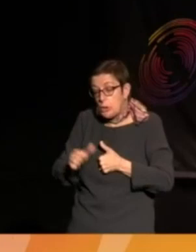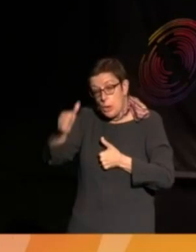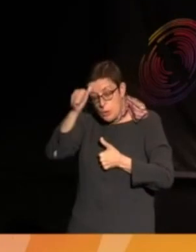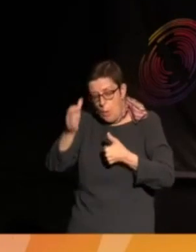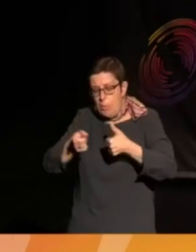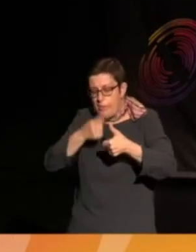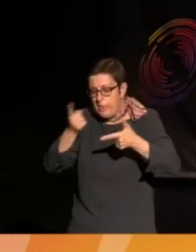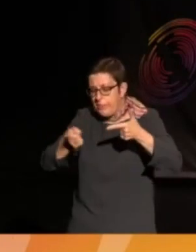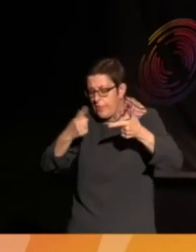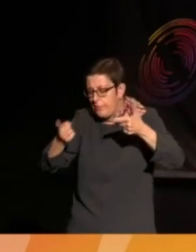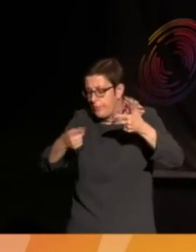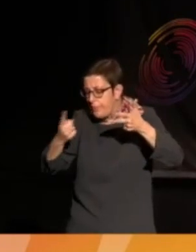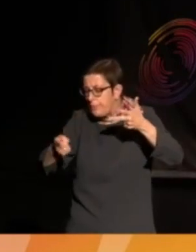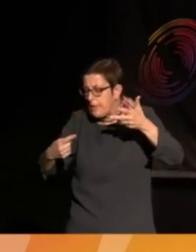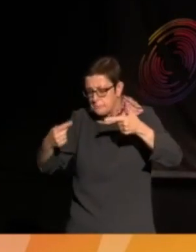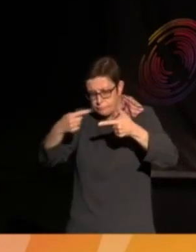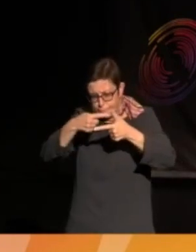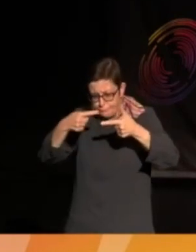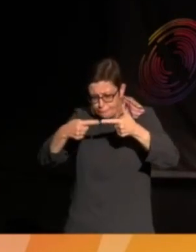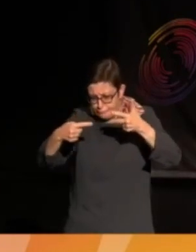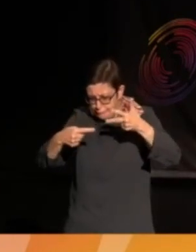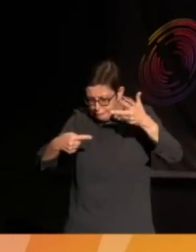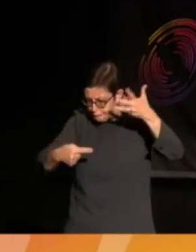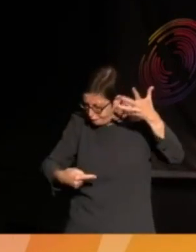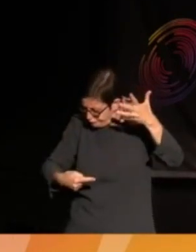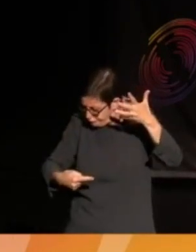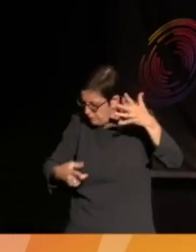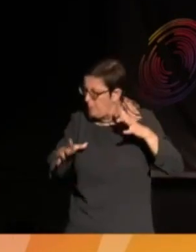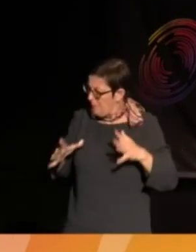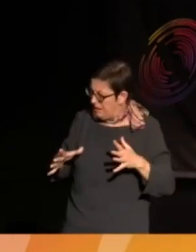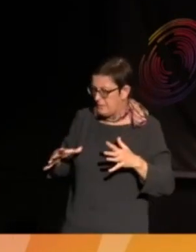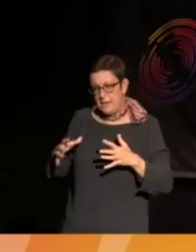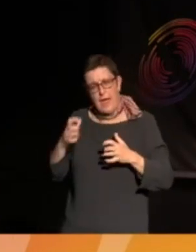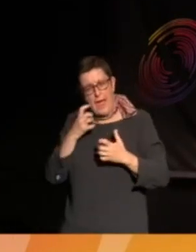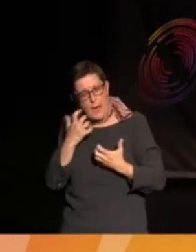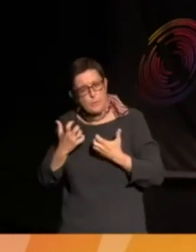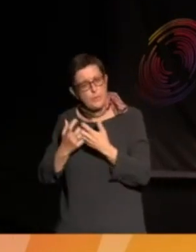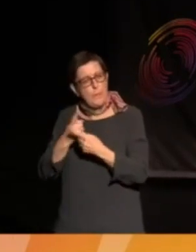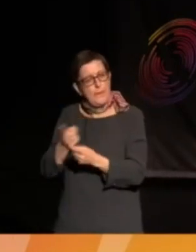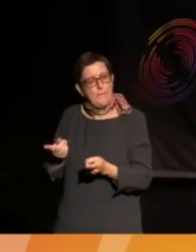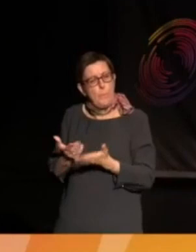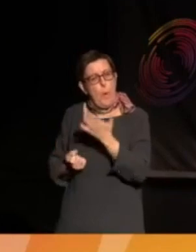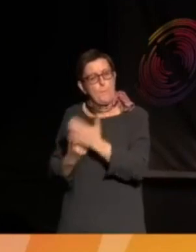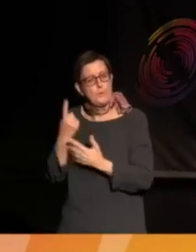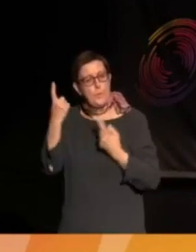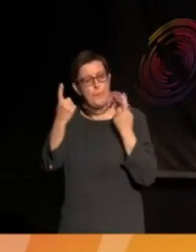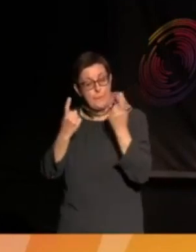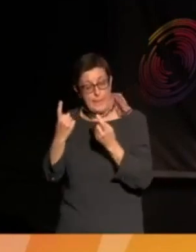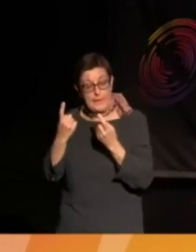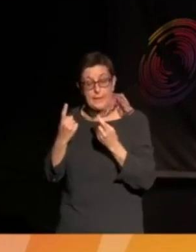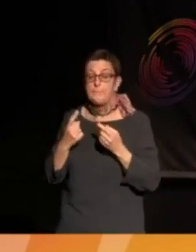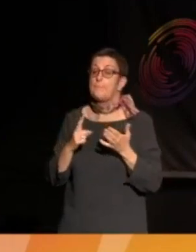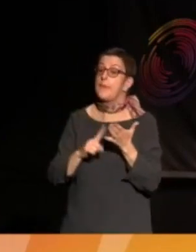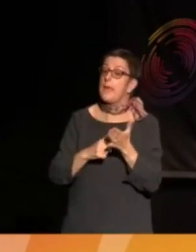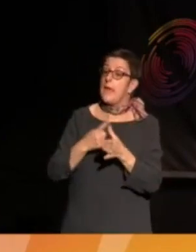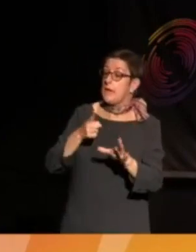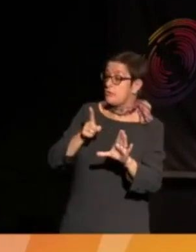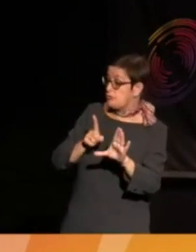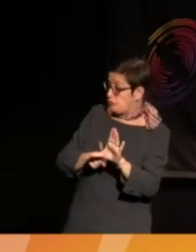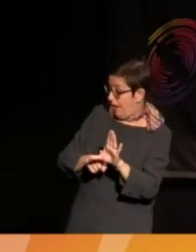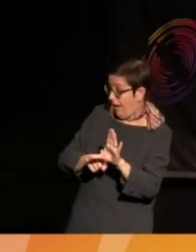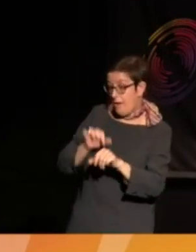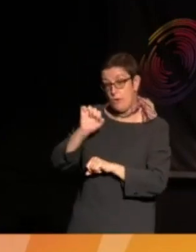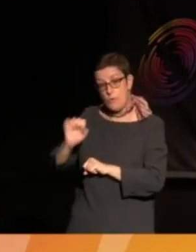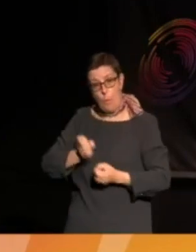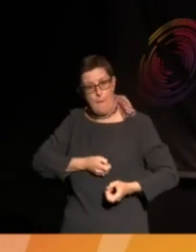just come to you? I don't know how you would describe your artwork and whether you would think of yourself through your poetry as always